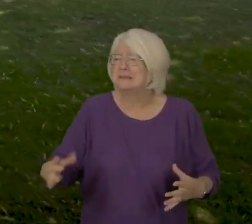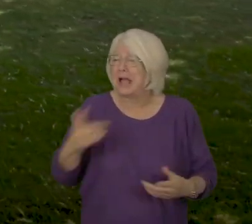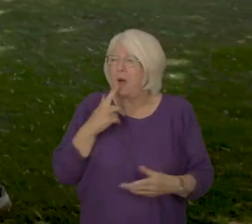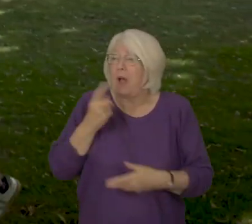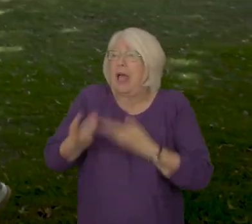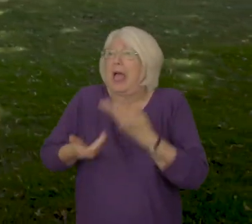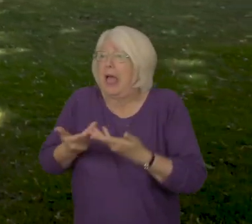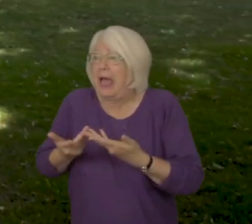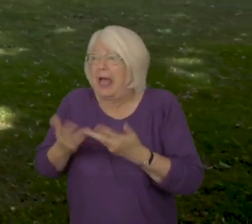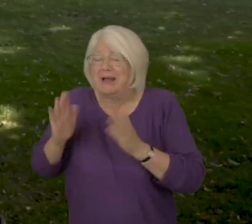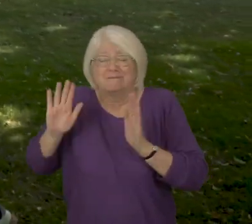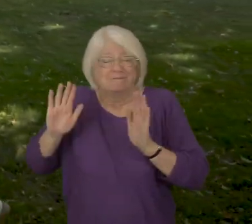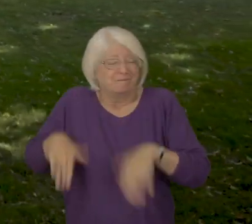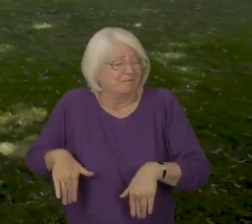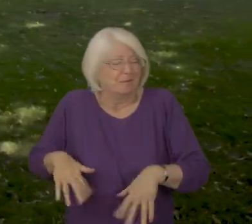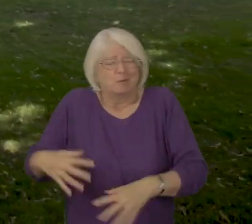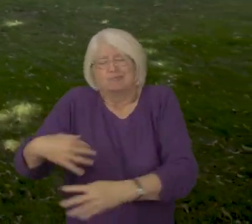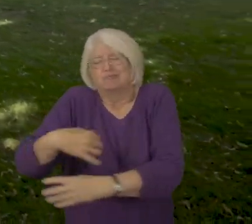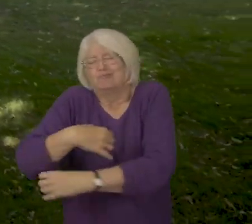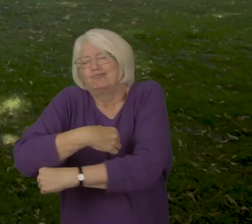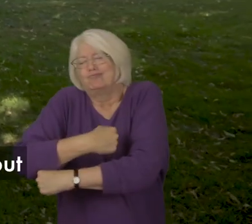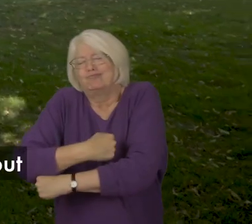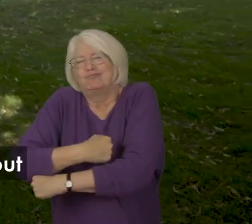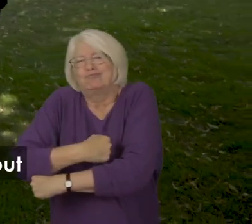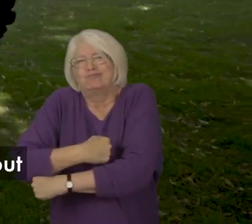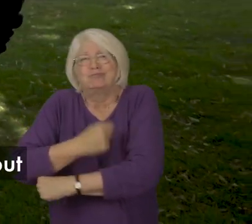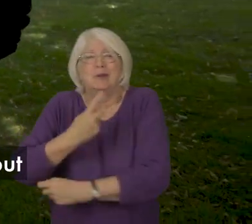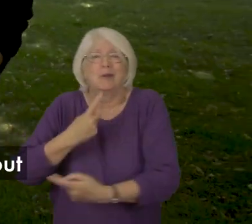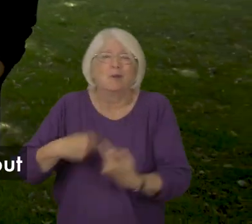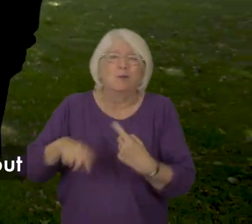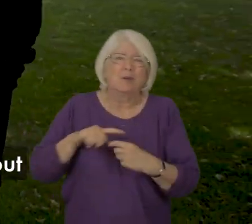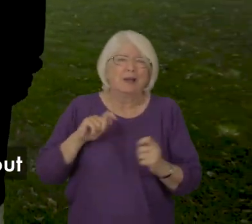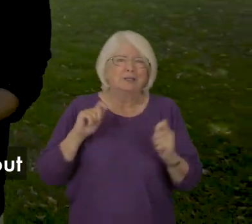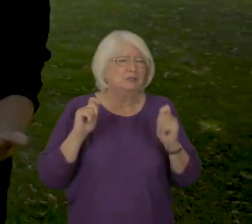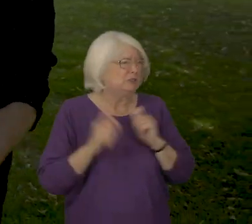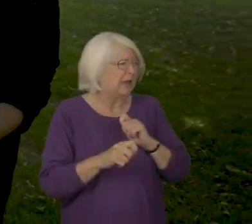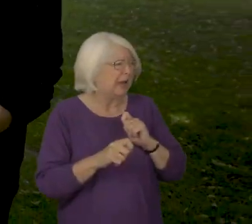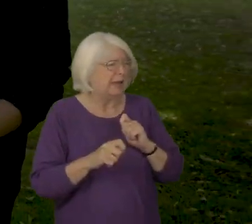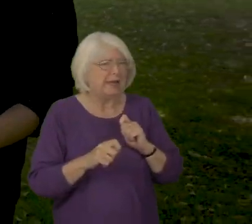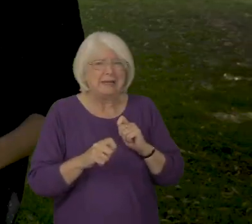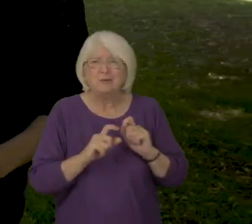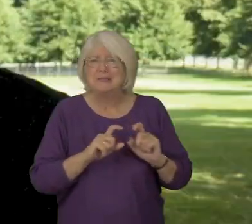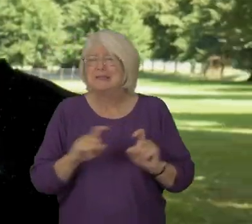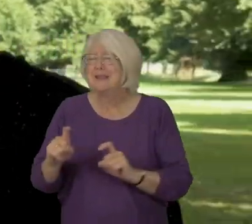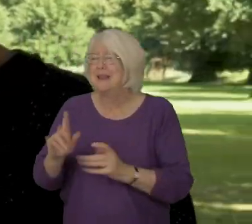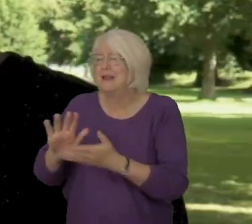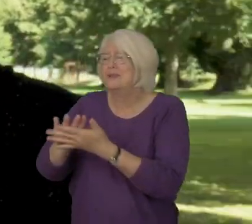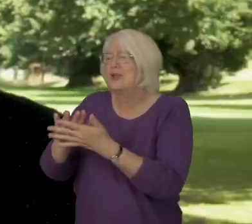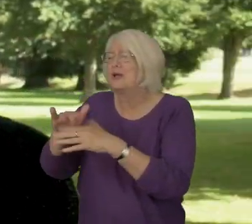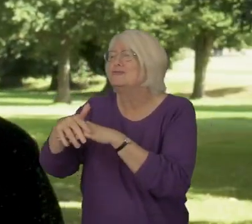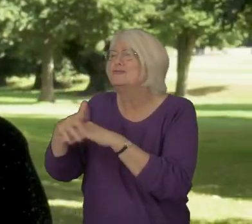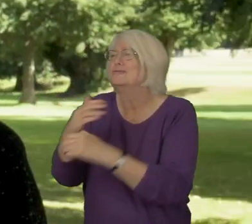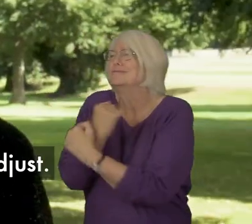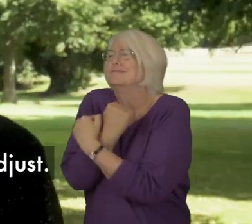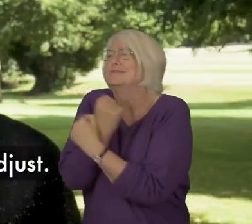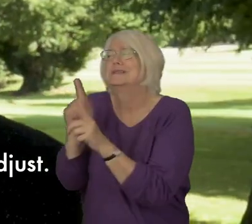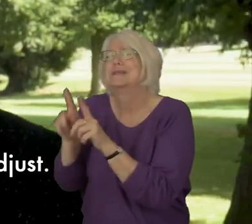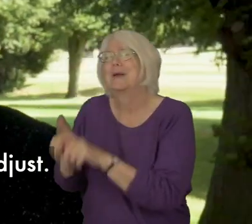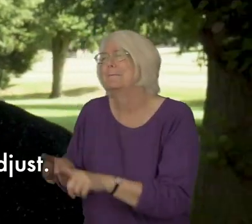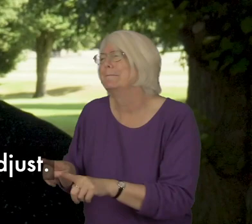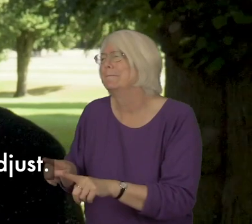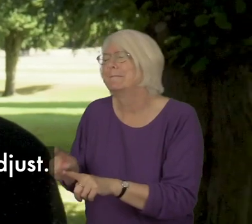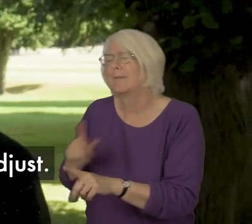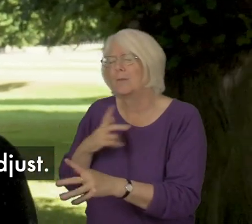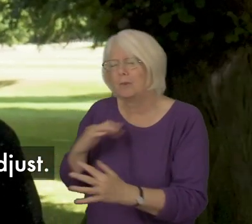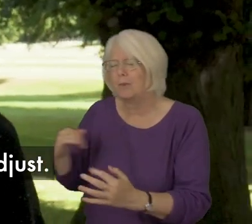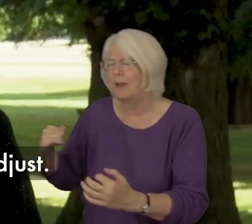locate the weight of us. Though we are changed there stays a sense of same about the way we touch. Though it is strange we will embrace